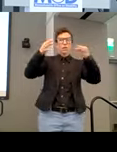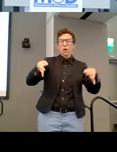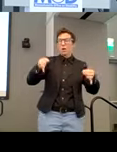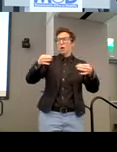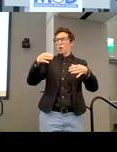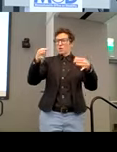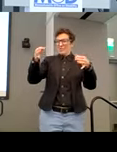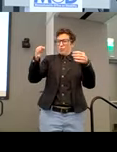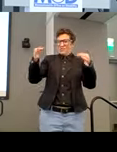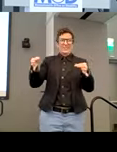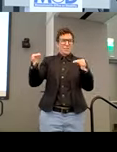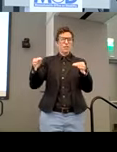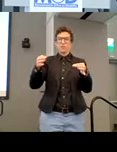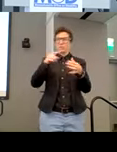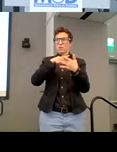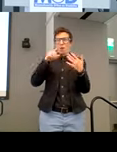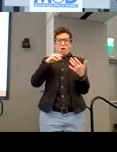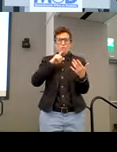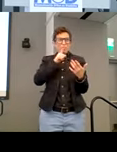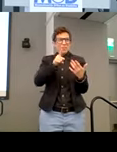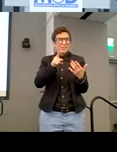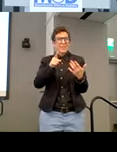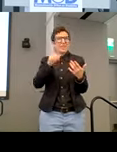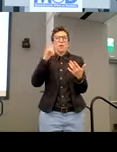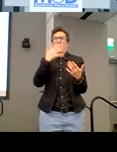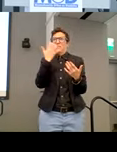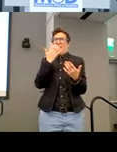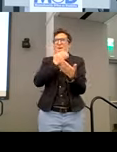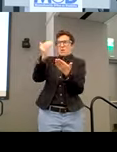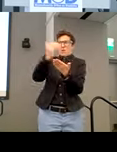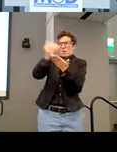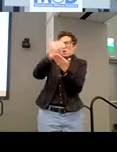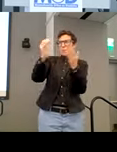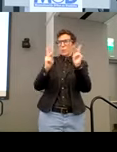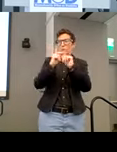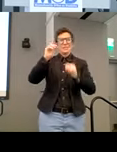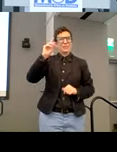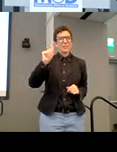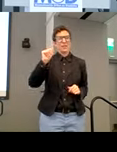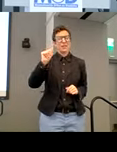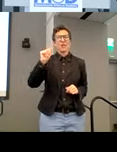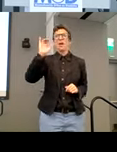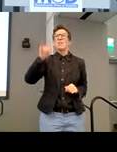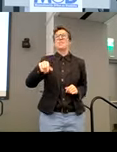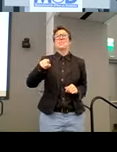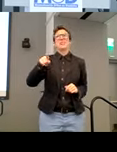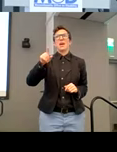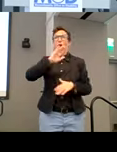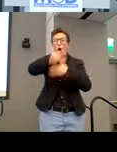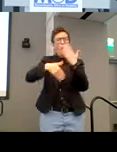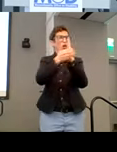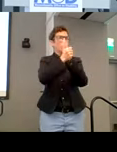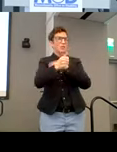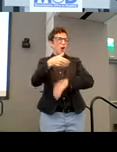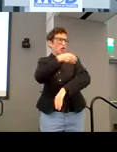that's going digital. So talk about a closed door, locking people out. That has to be all your skills and all the